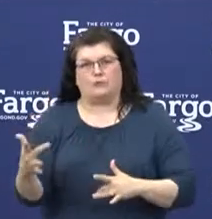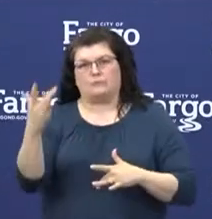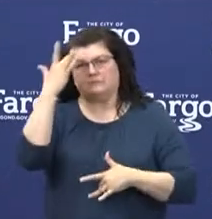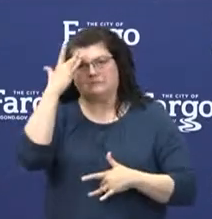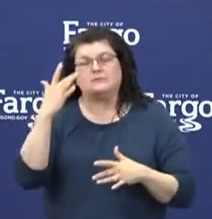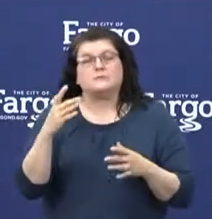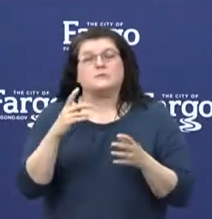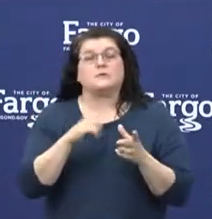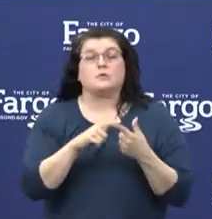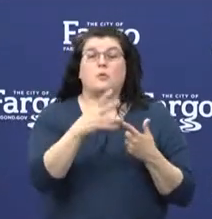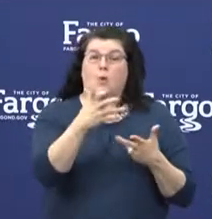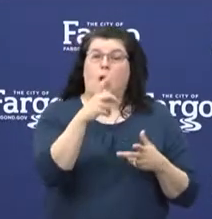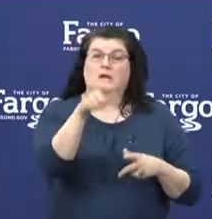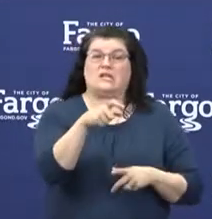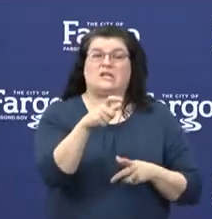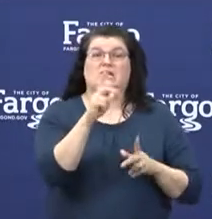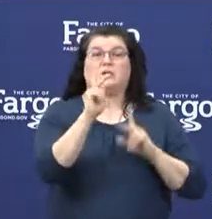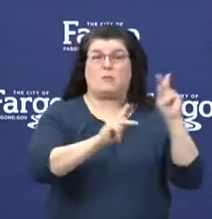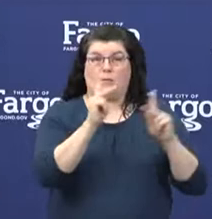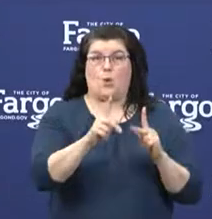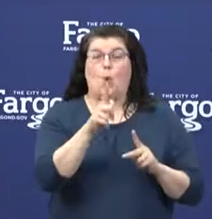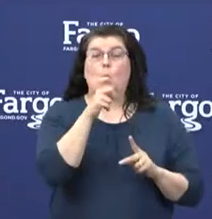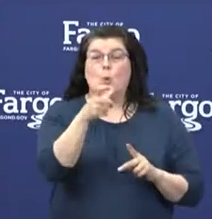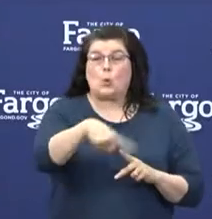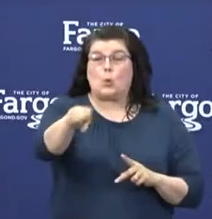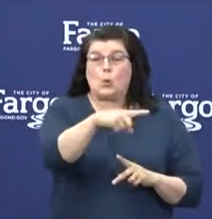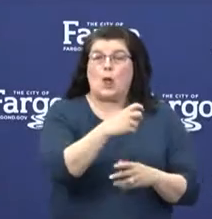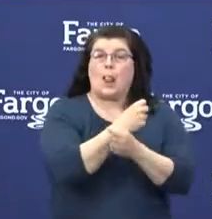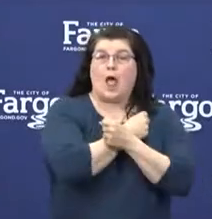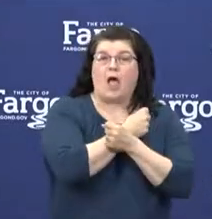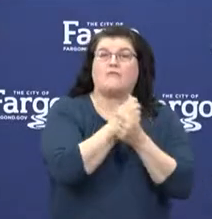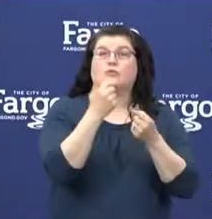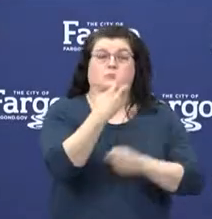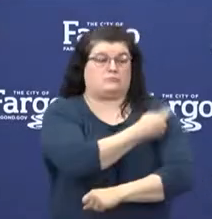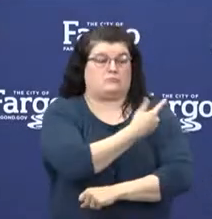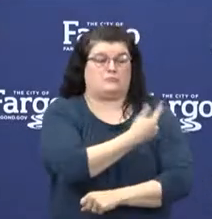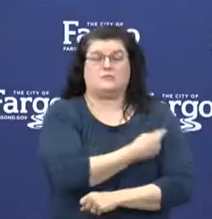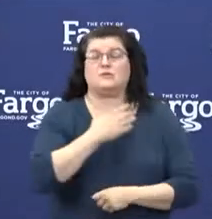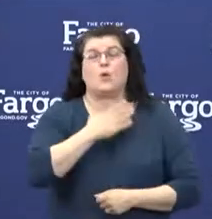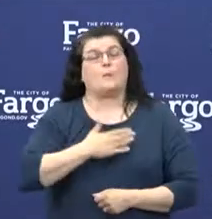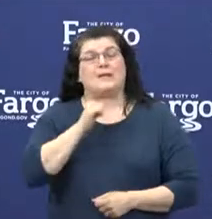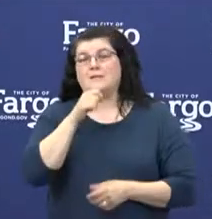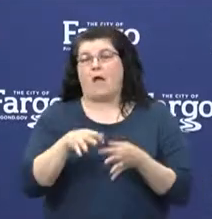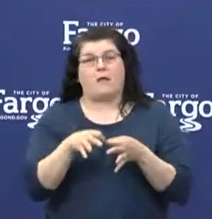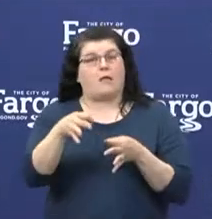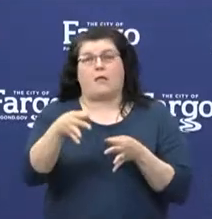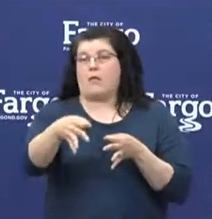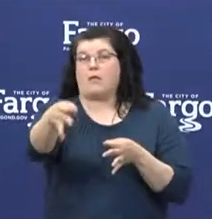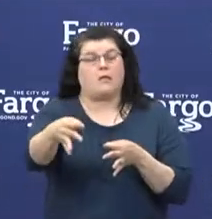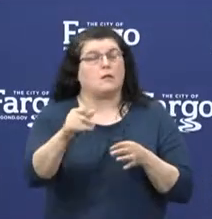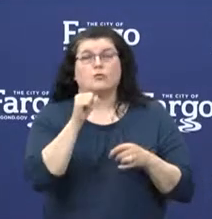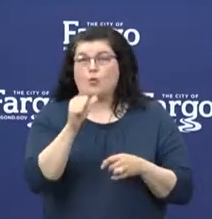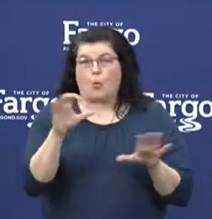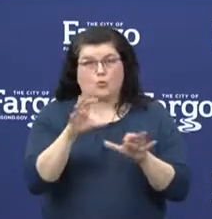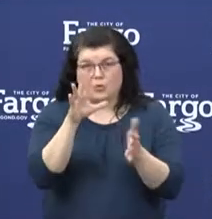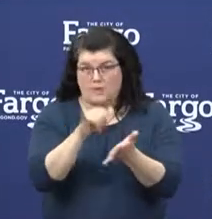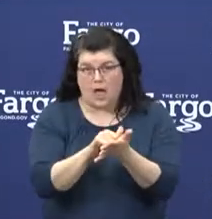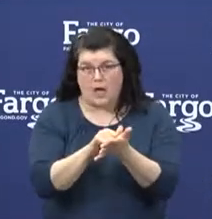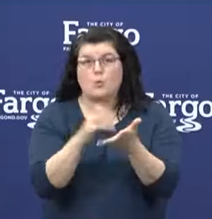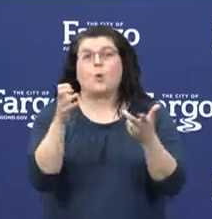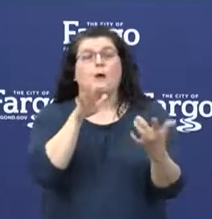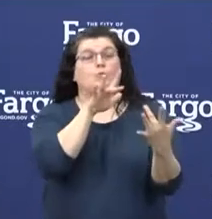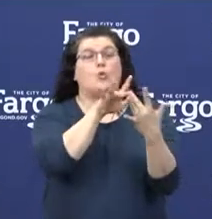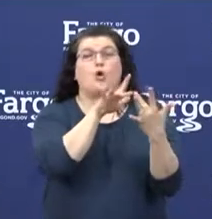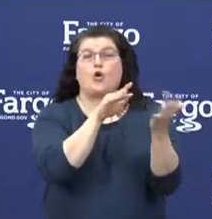immunizations for you and your loved ones. So please don't put off receiving care. Reach out to your provider to discuss the